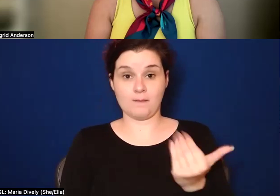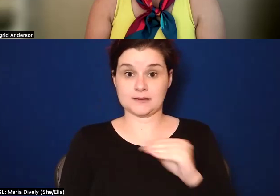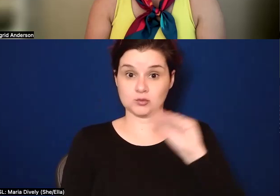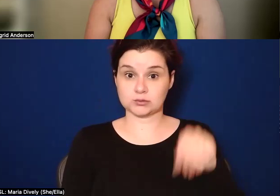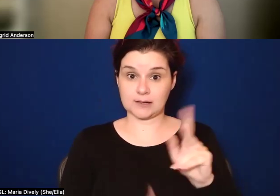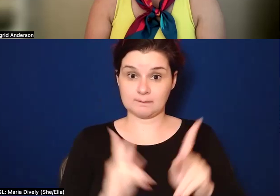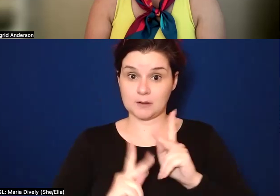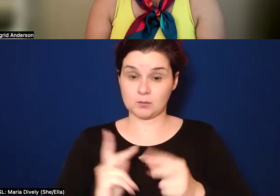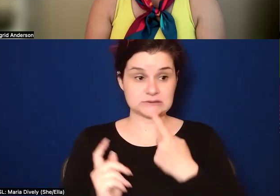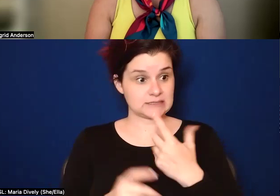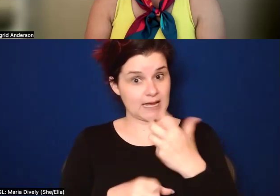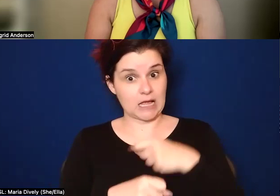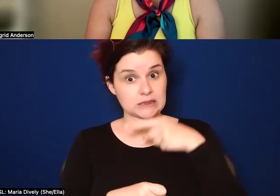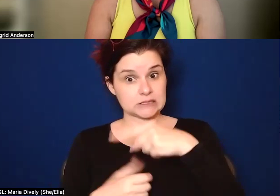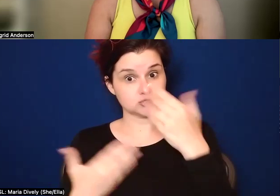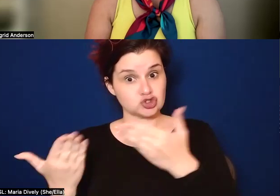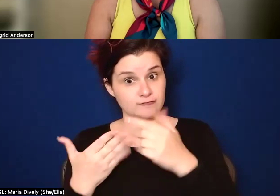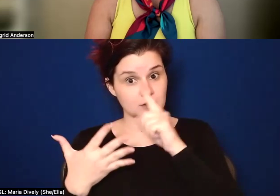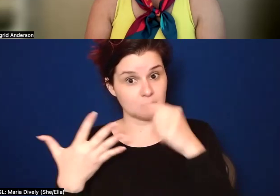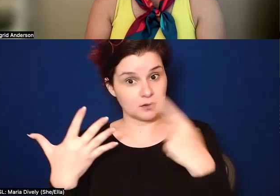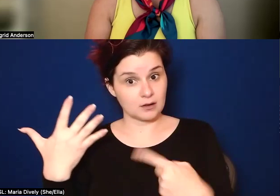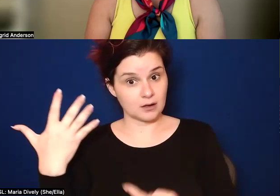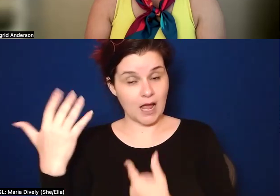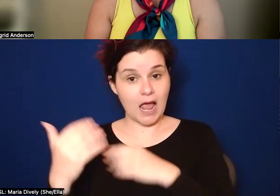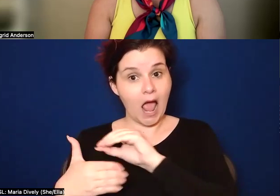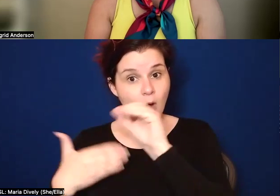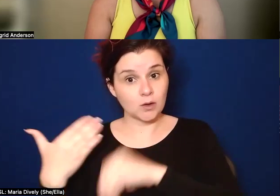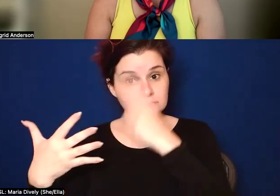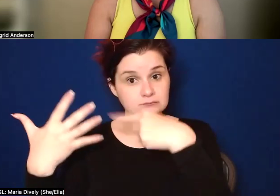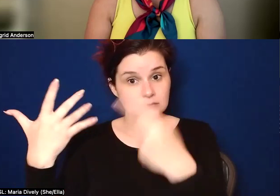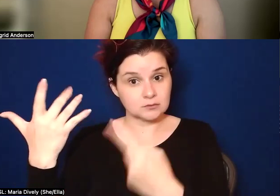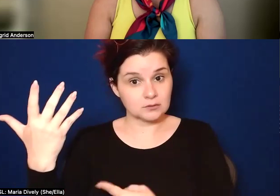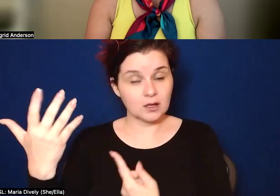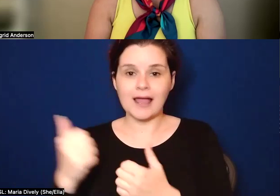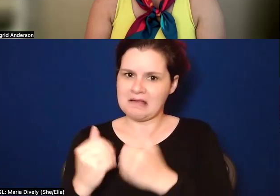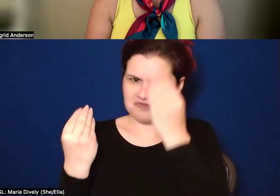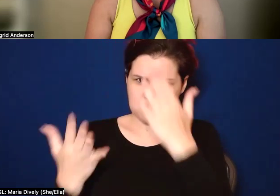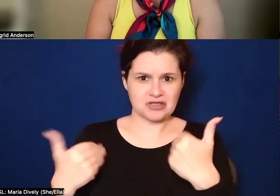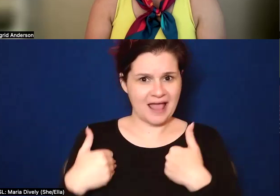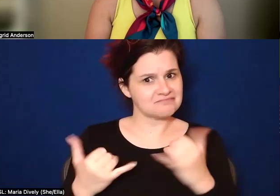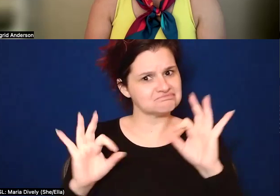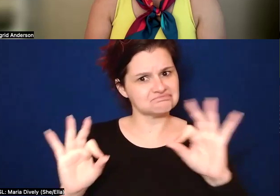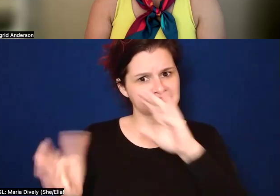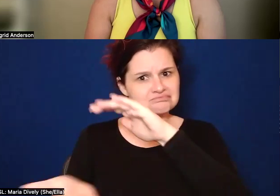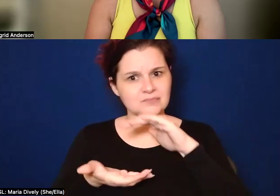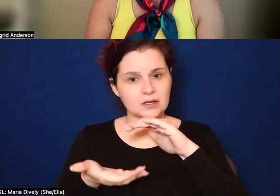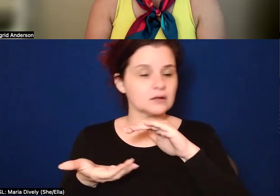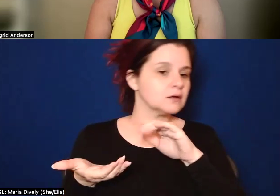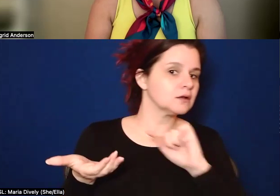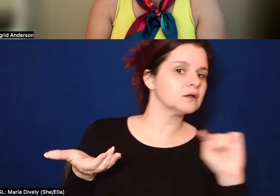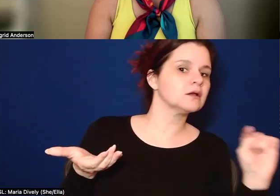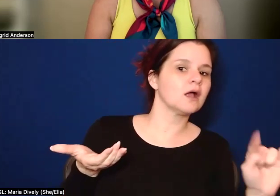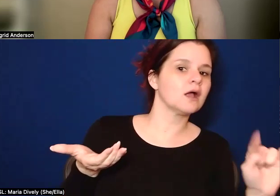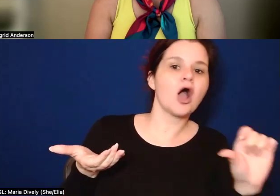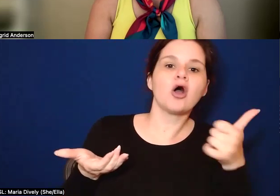people said that they got this service and these are the outcomes, whatever, right. That's great information to have, but what about the other